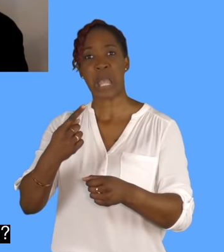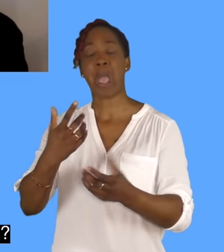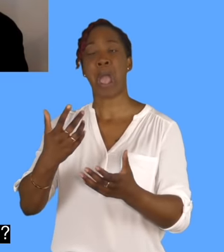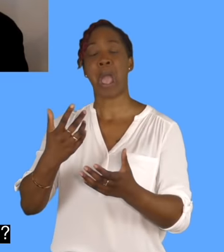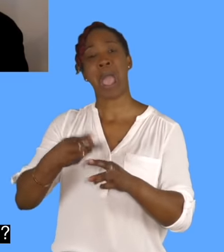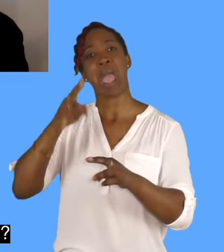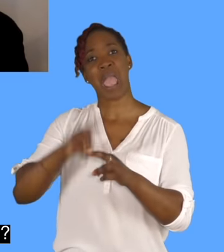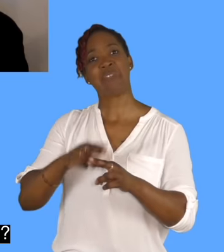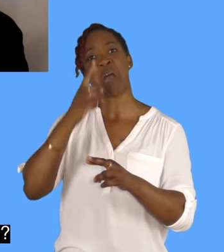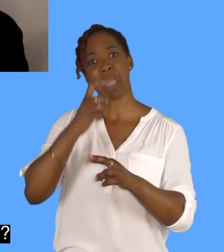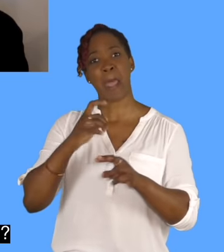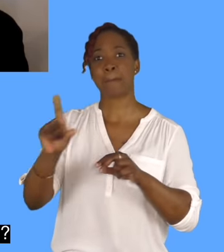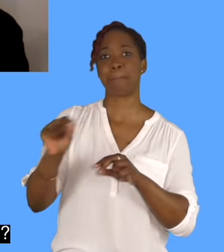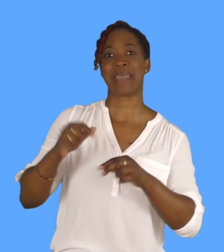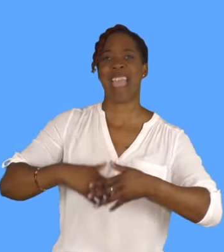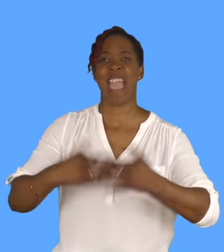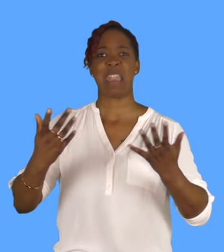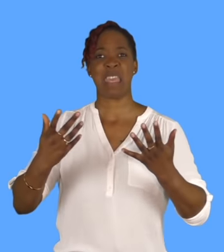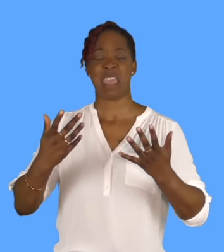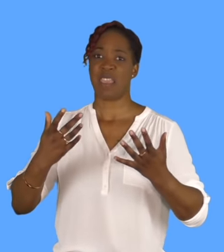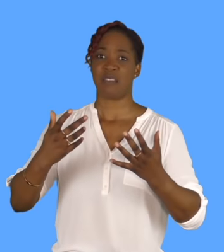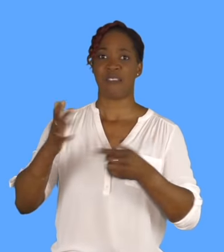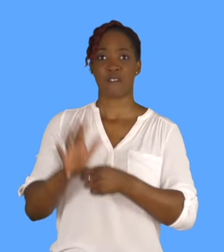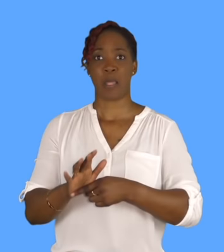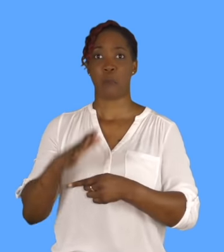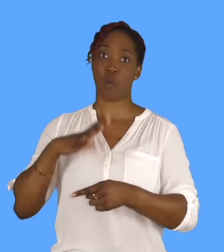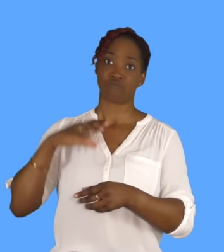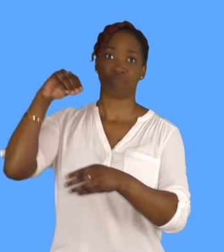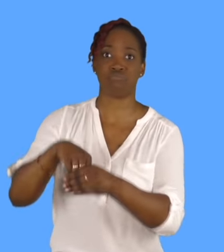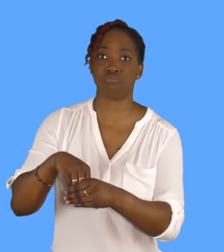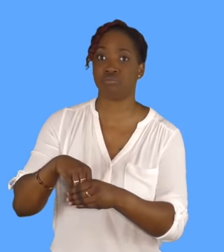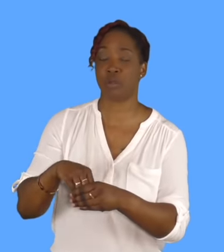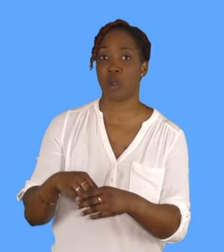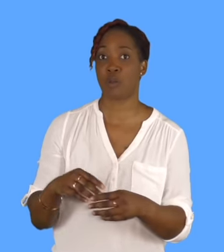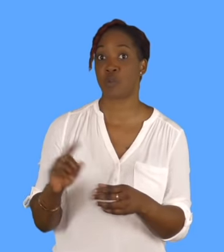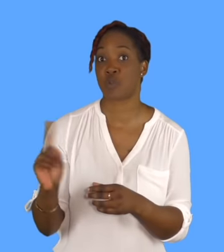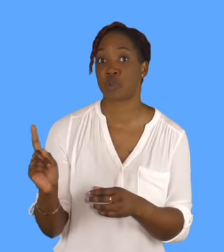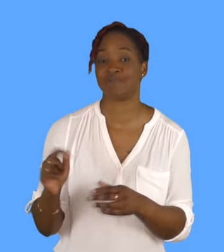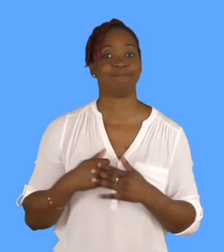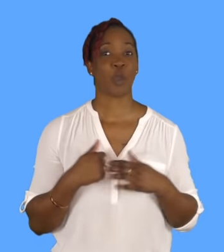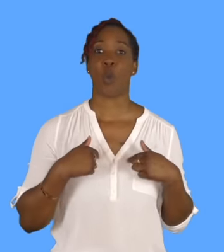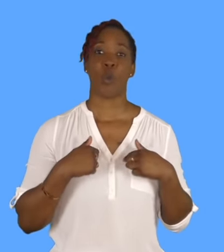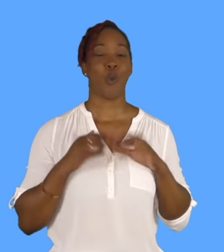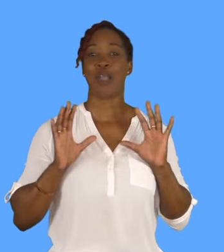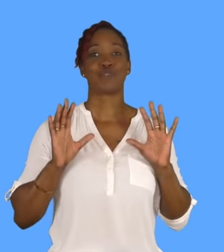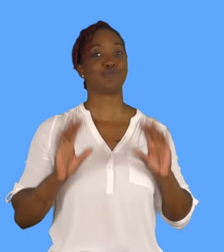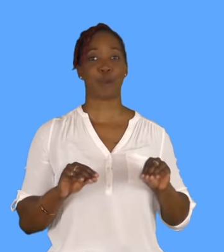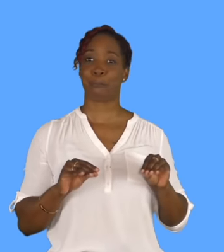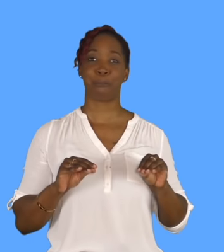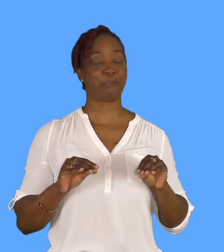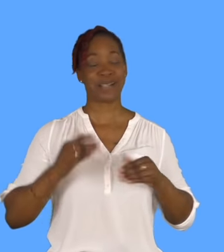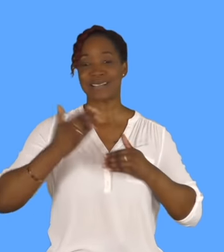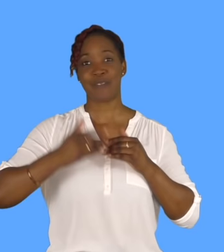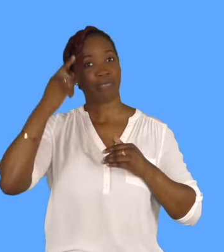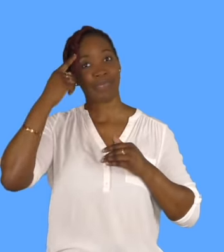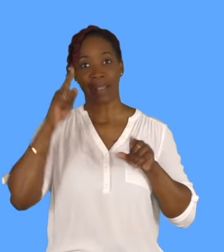actor in that film, what film would it have been? You know, I stopped doing that a long time ago. Because there are just too many. I want to be